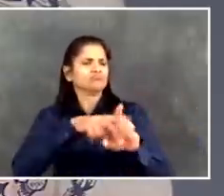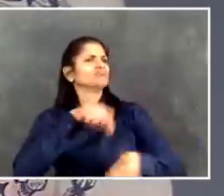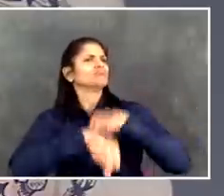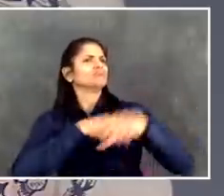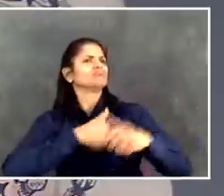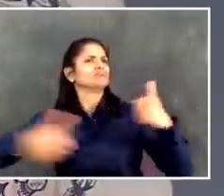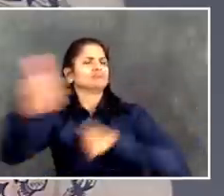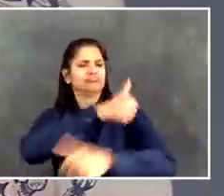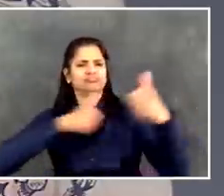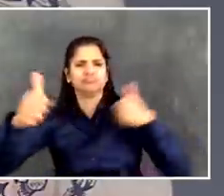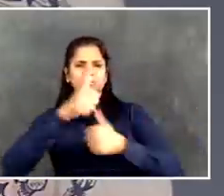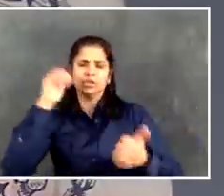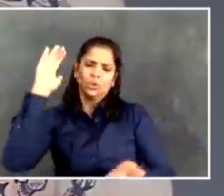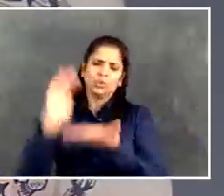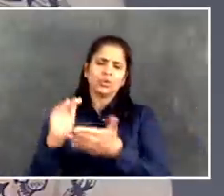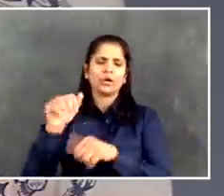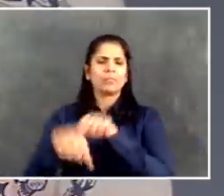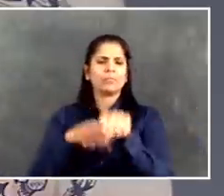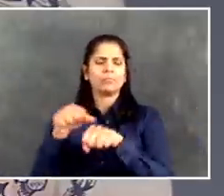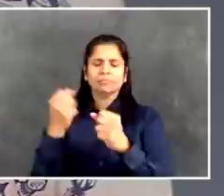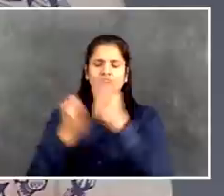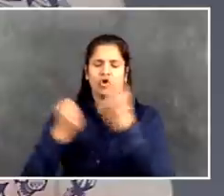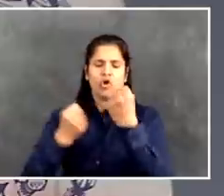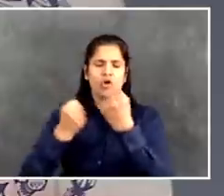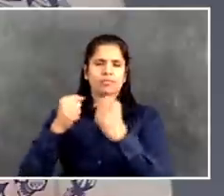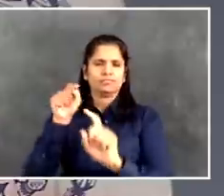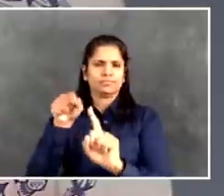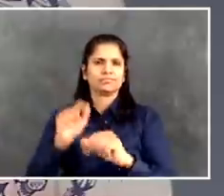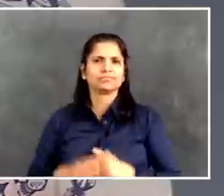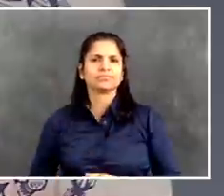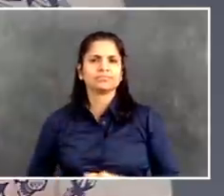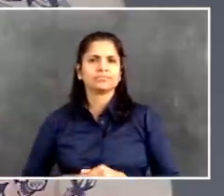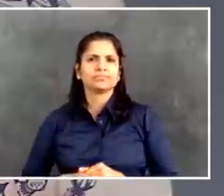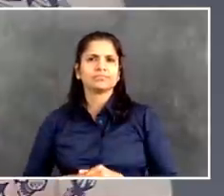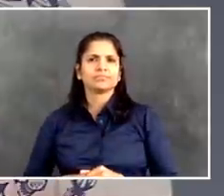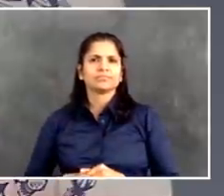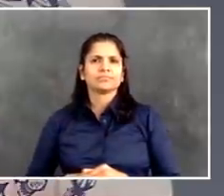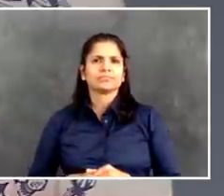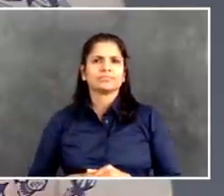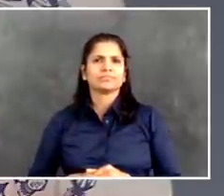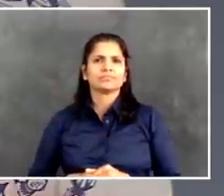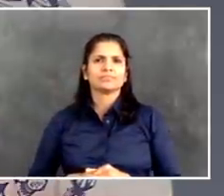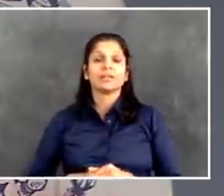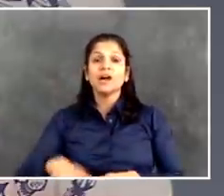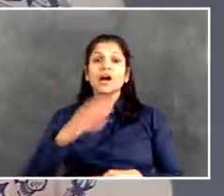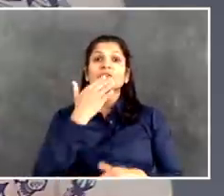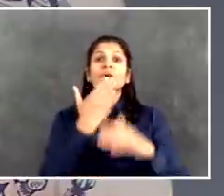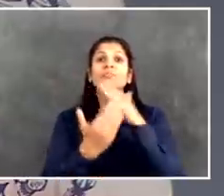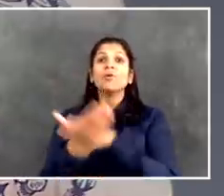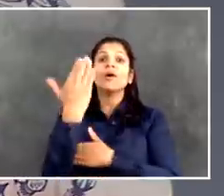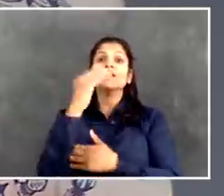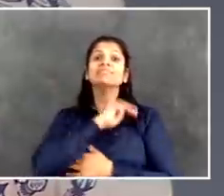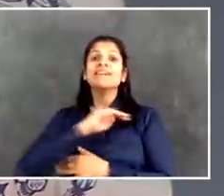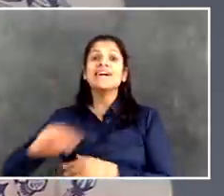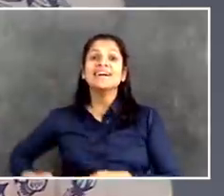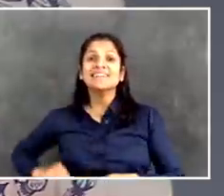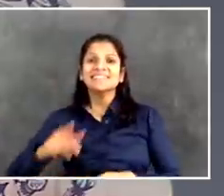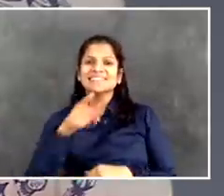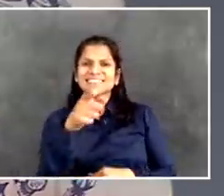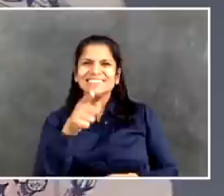Hey, good morning, Mr. Mayor. Two questions. I'm hoping to get an update on the deaths in the quarantine hotels.